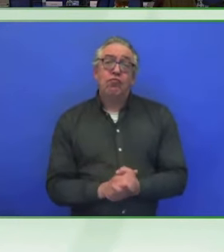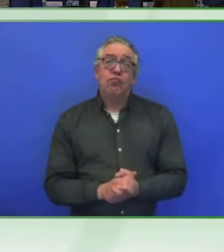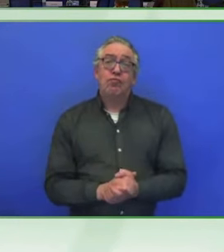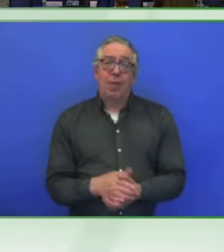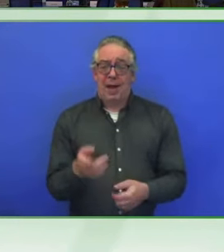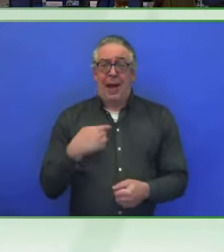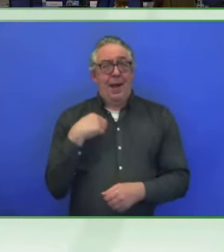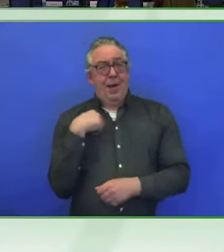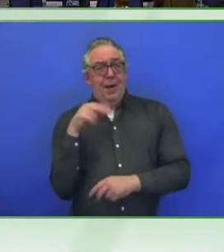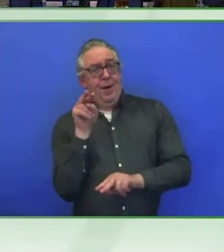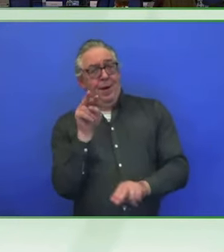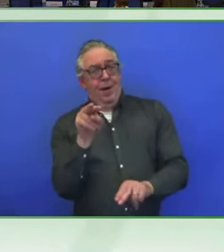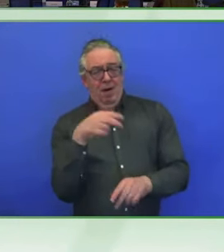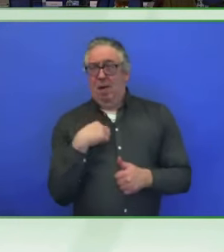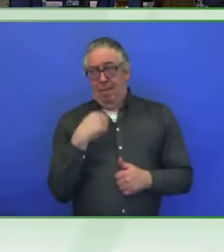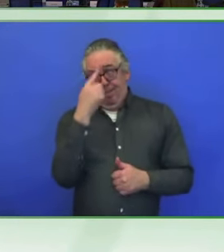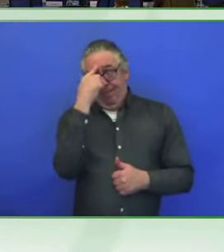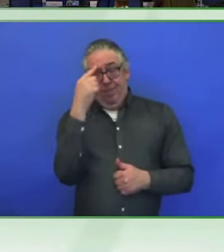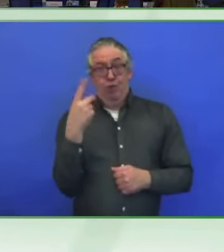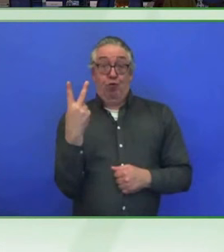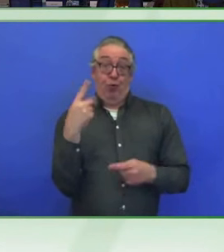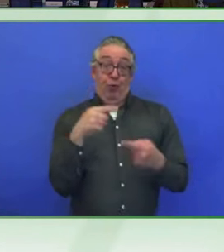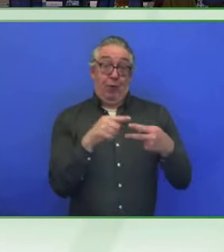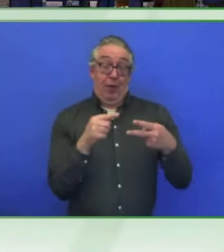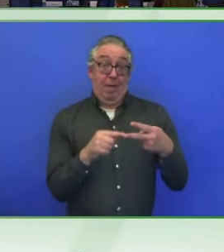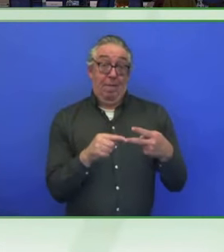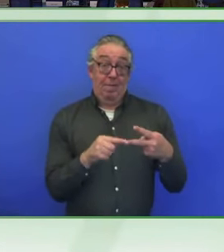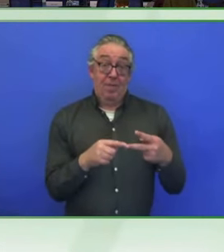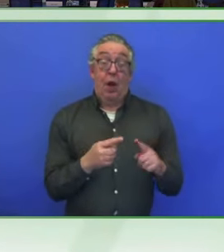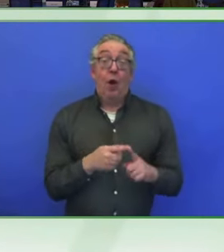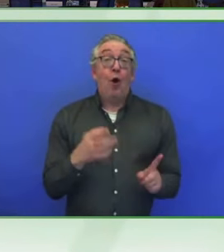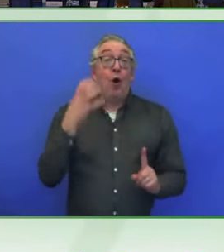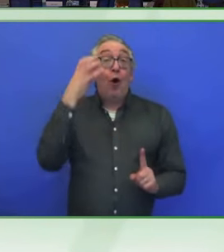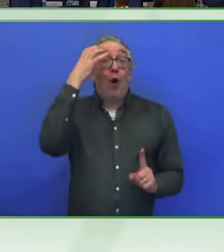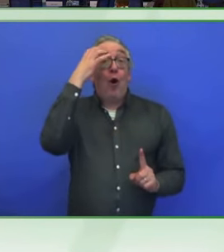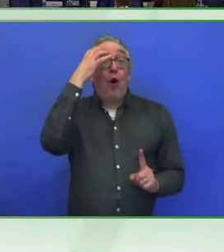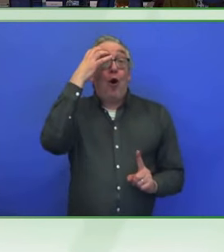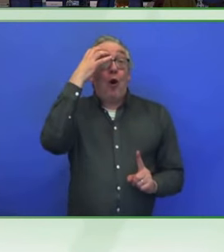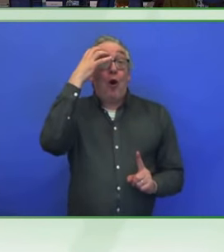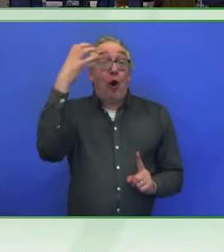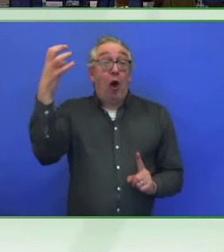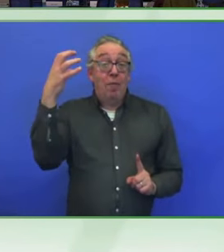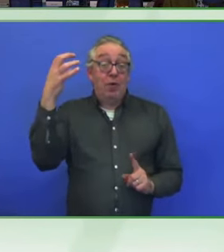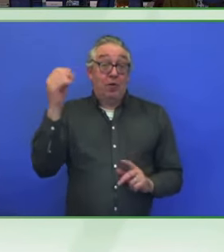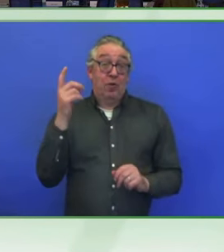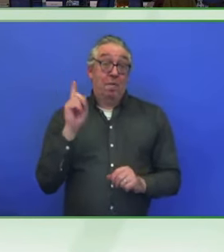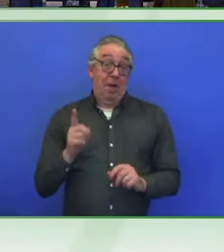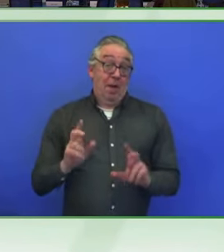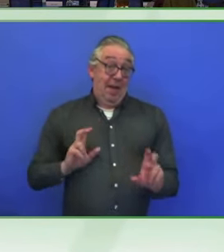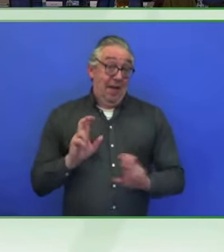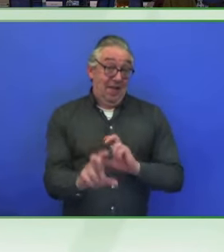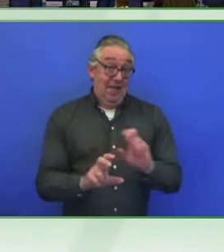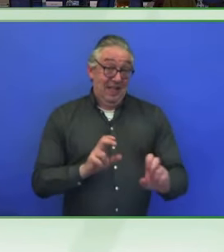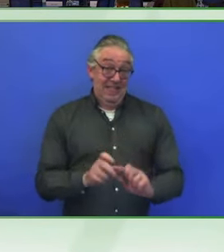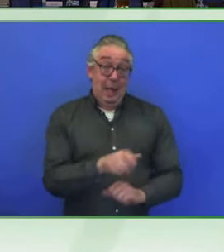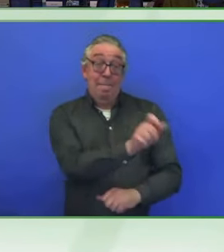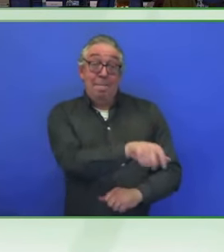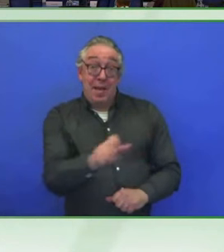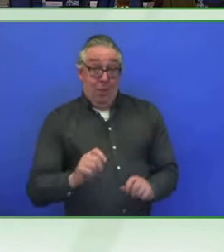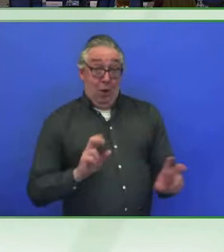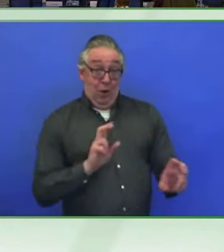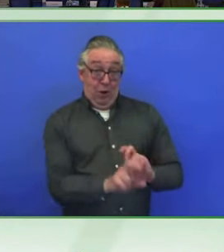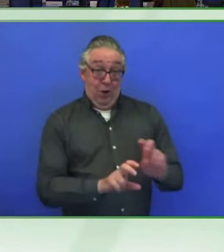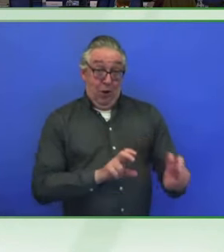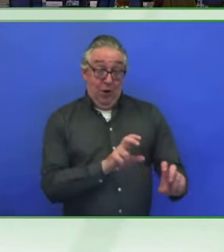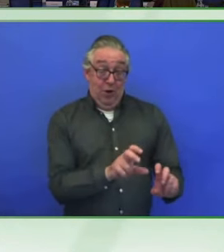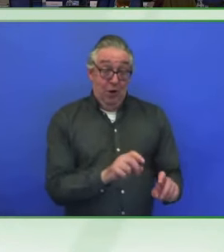is government's investment into people. Number two is looking